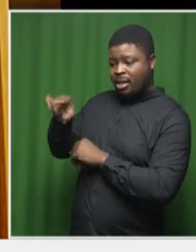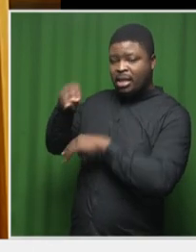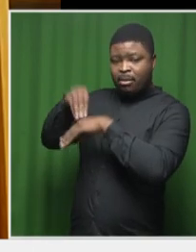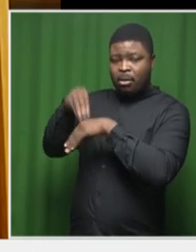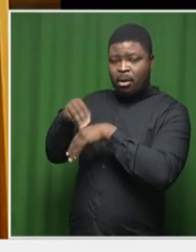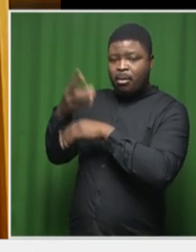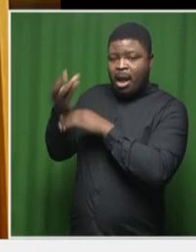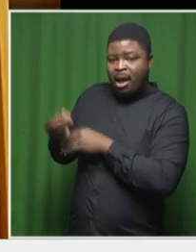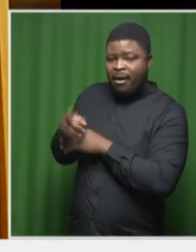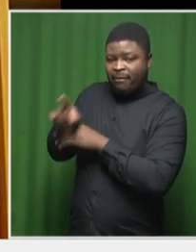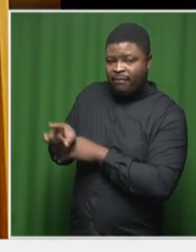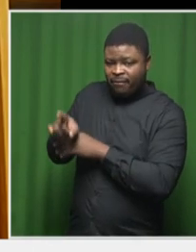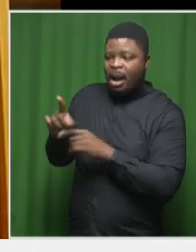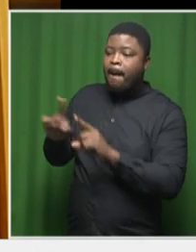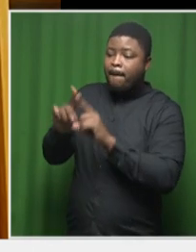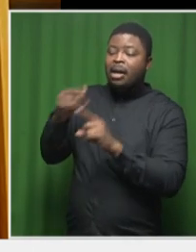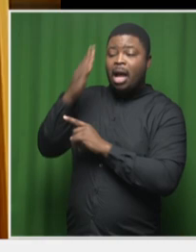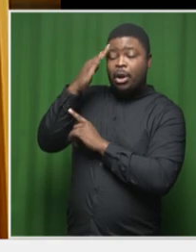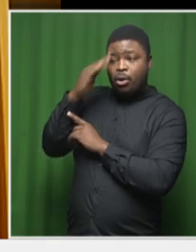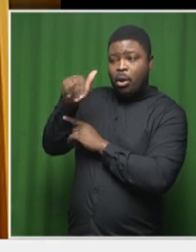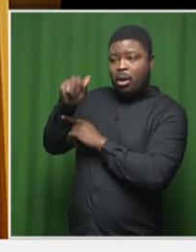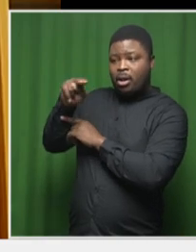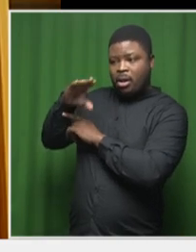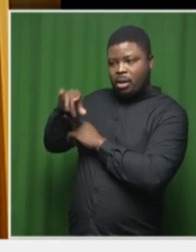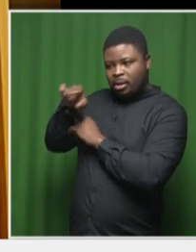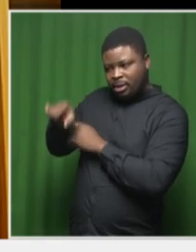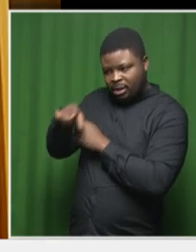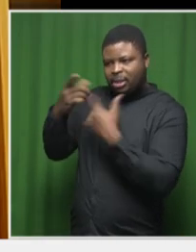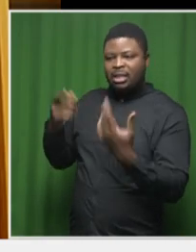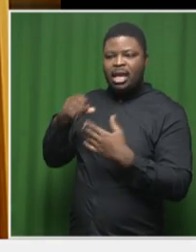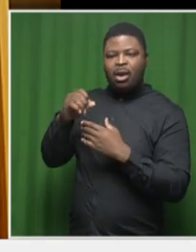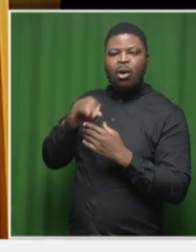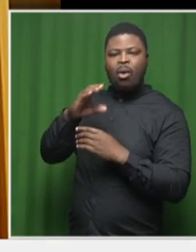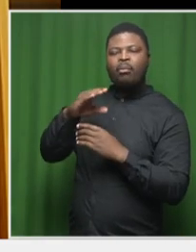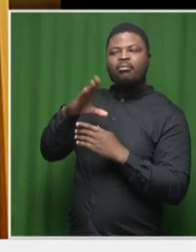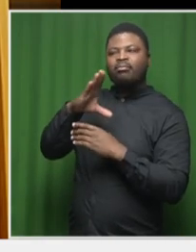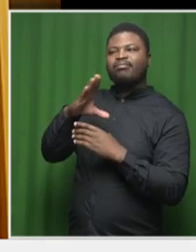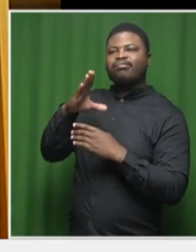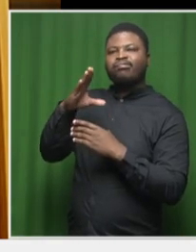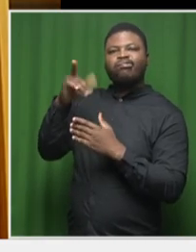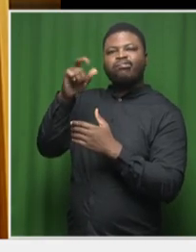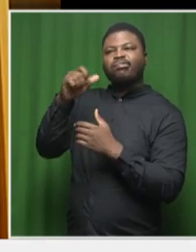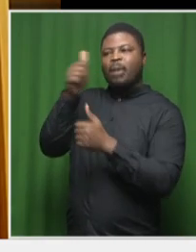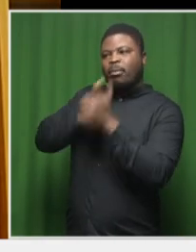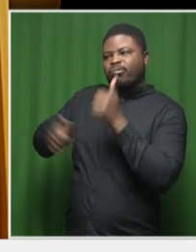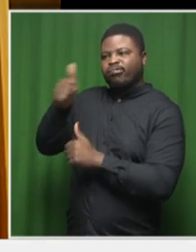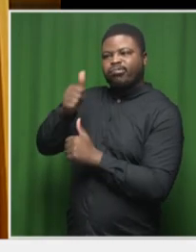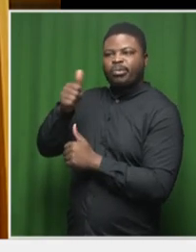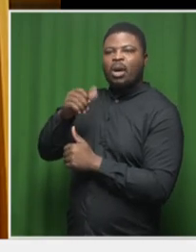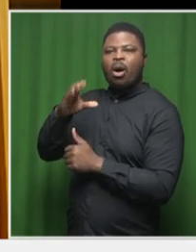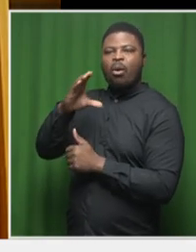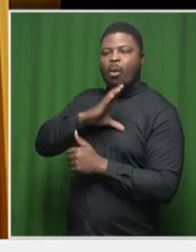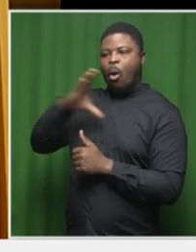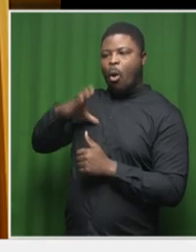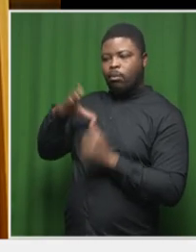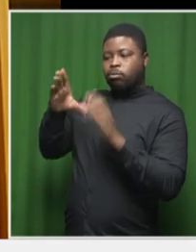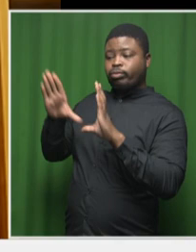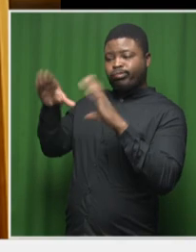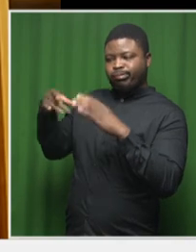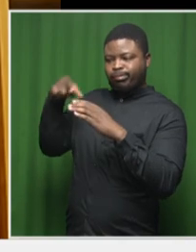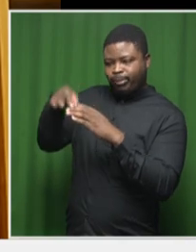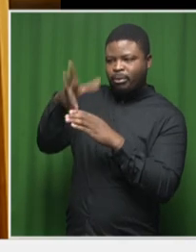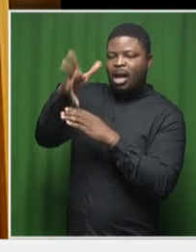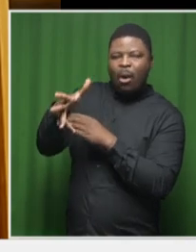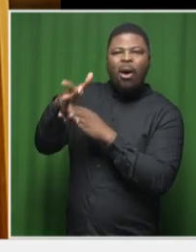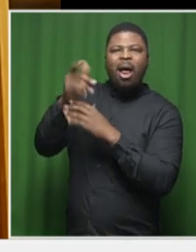machinery will come into play in terms of support, campaigning and all that. And that is always, I,